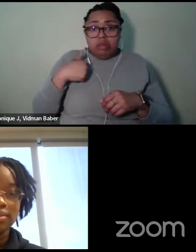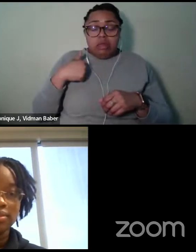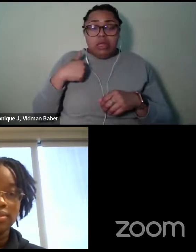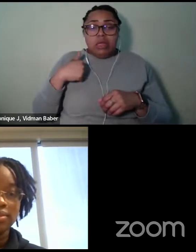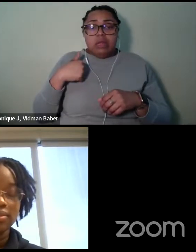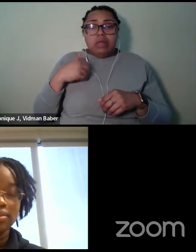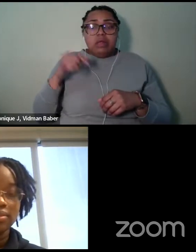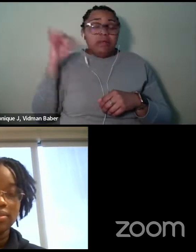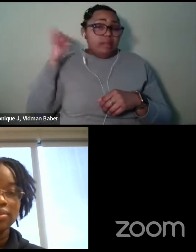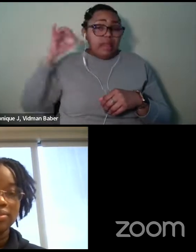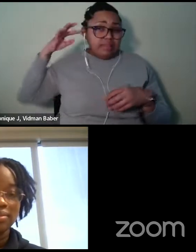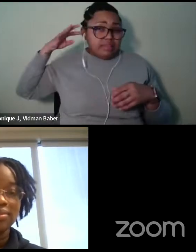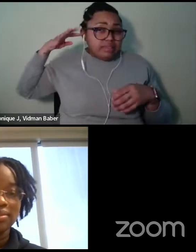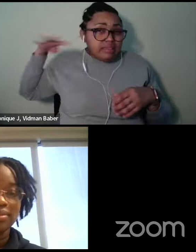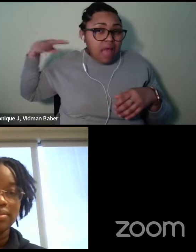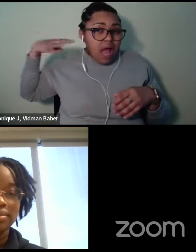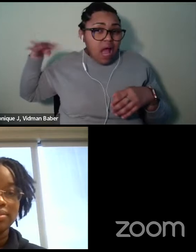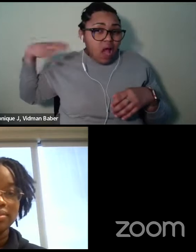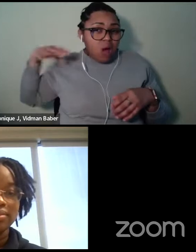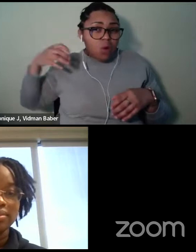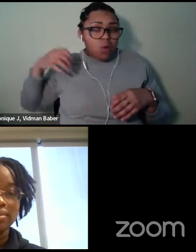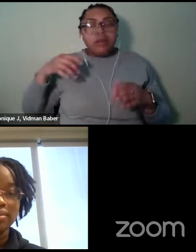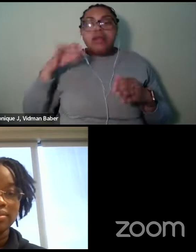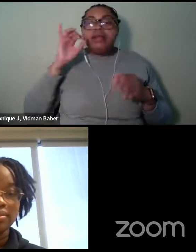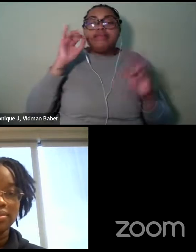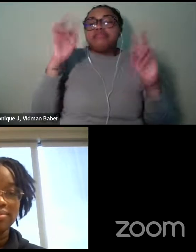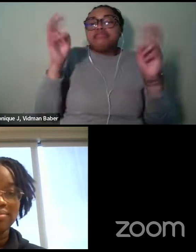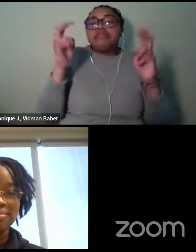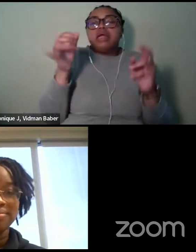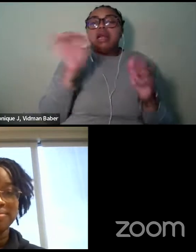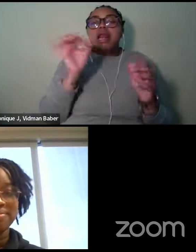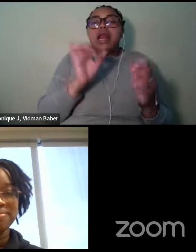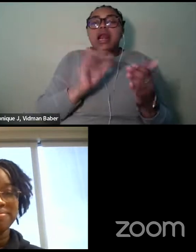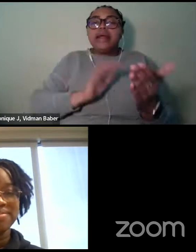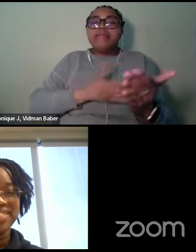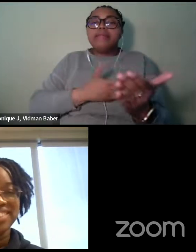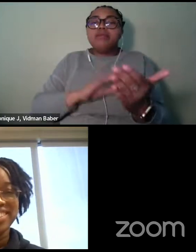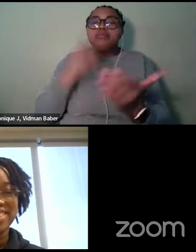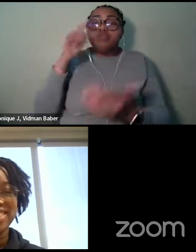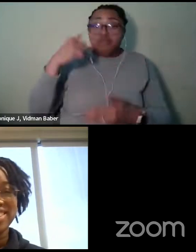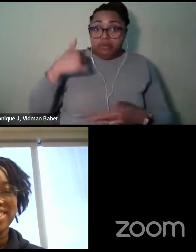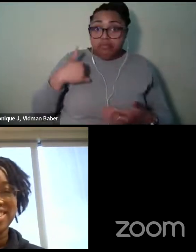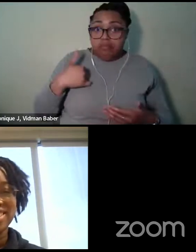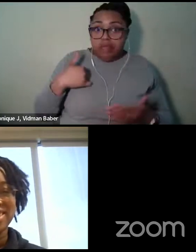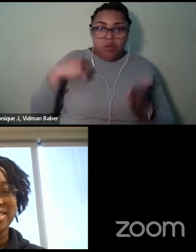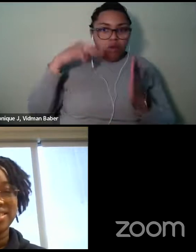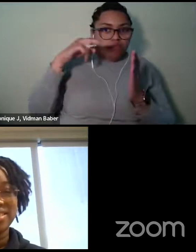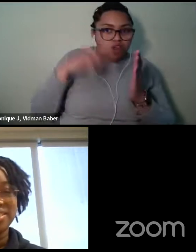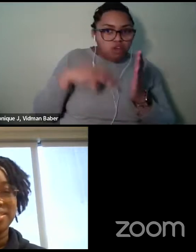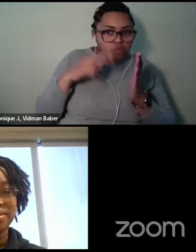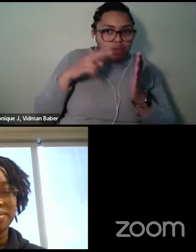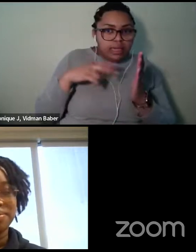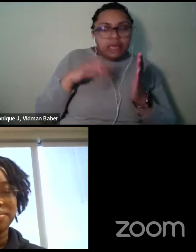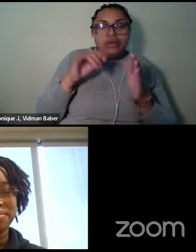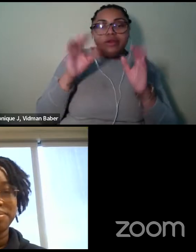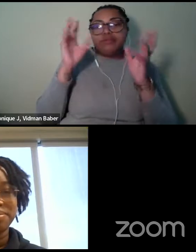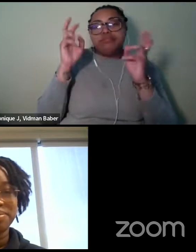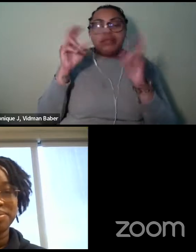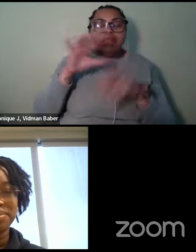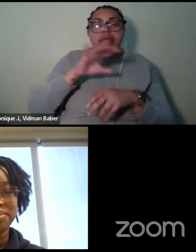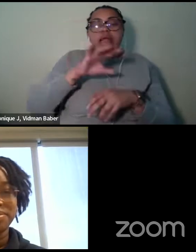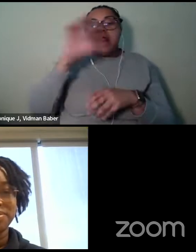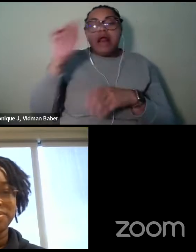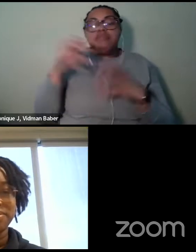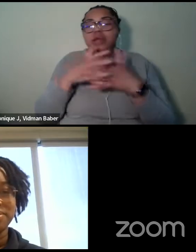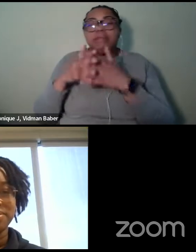musicality of it. So, uh, but I did get questioned about it by someone that I trusted, uh,